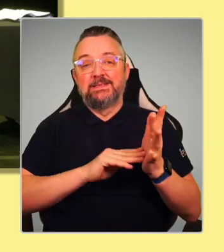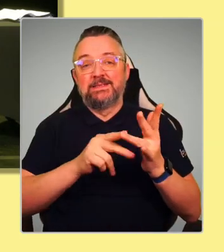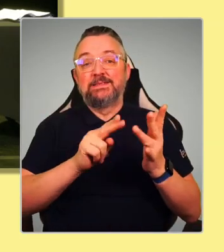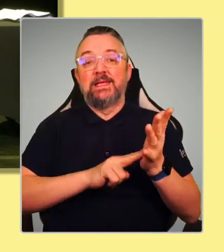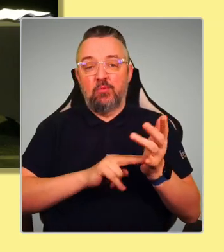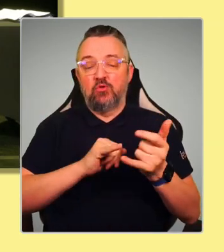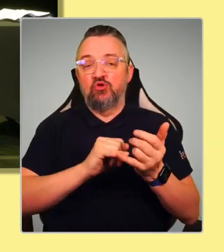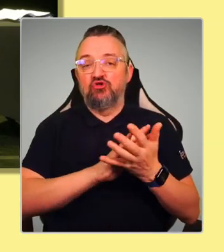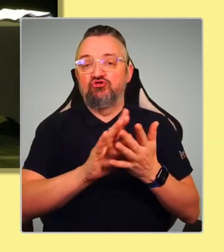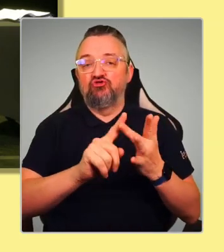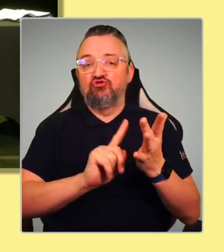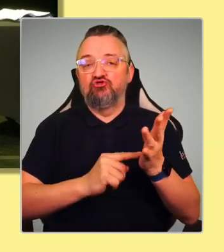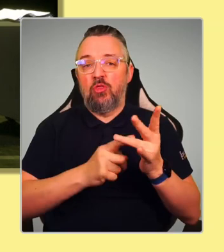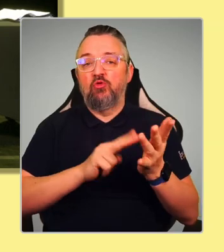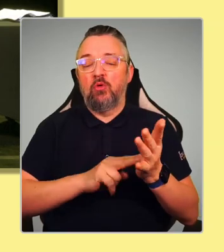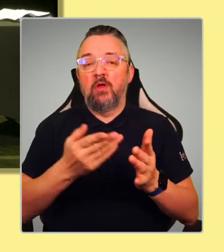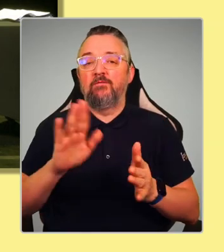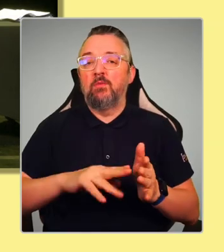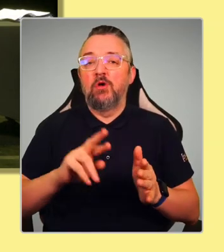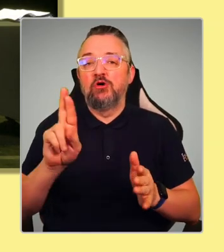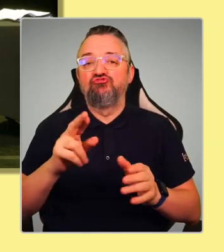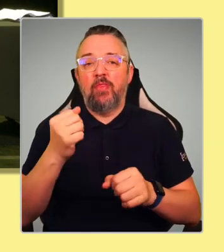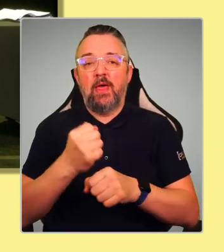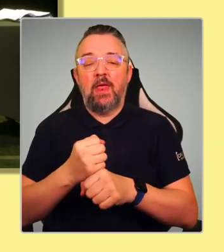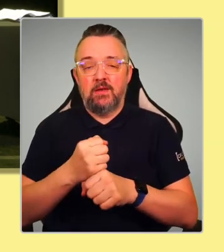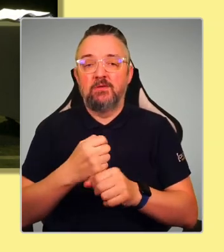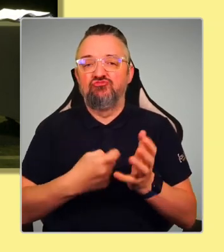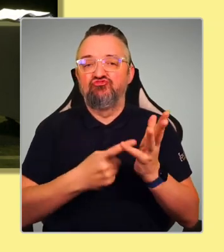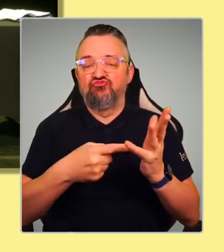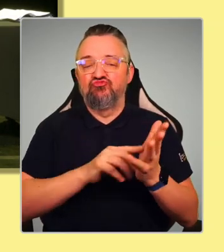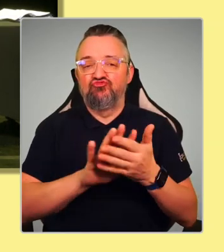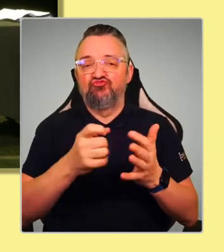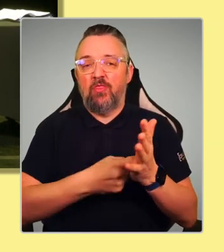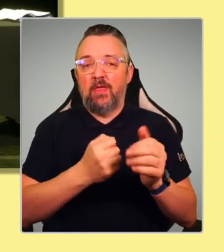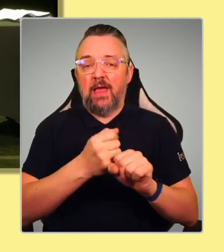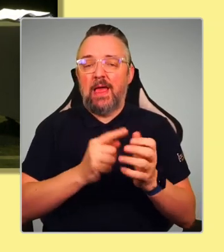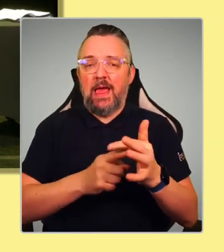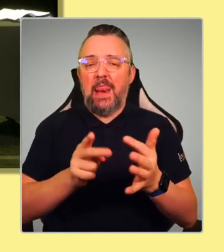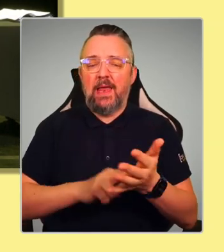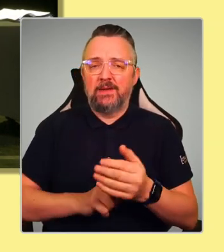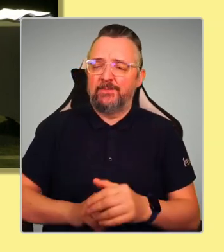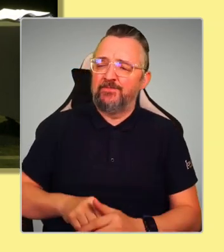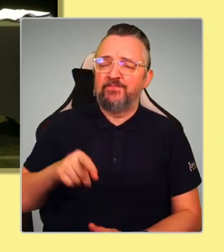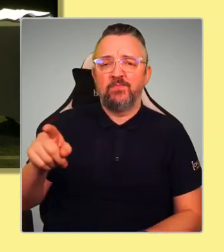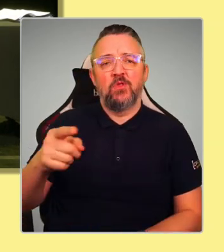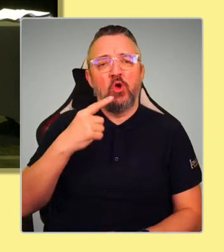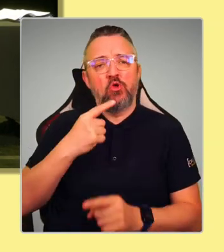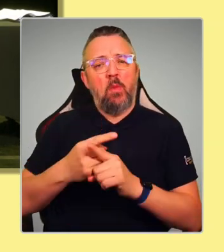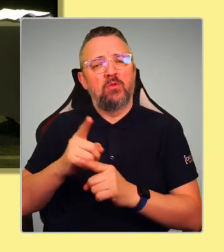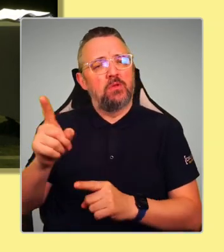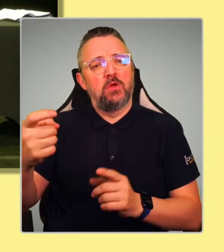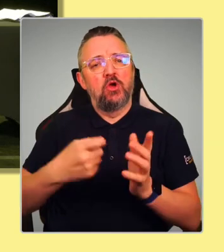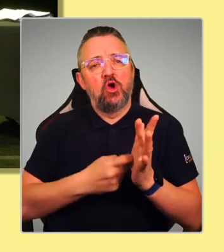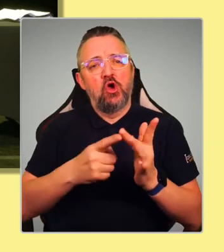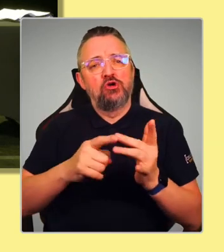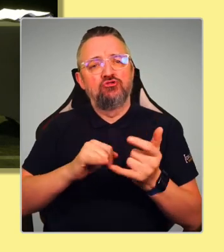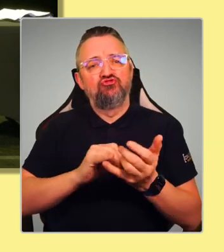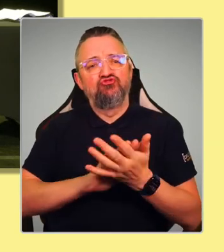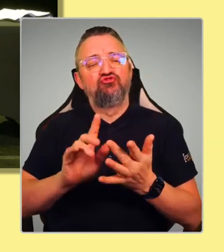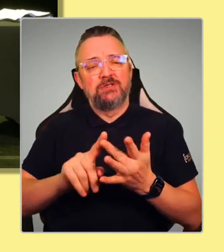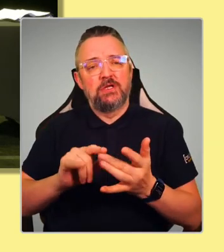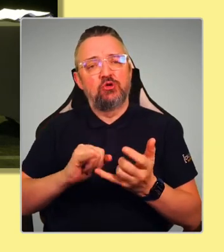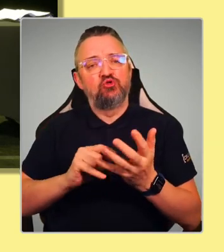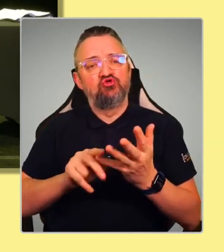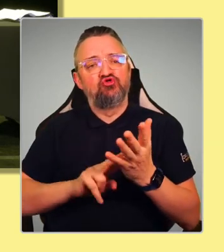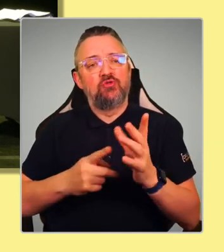on what Humza said there about Rishi Sunak's comment, we don't care. I actually think we shouldn't care,